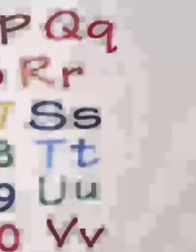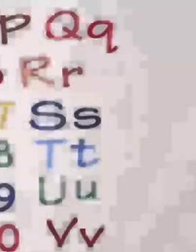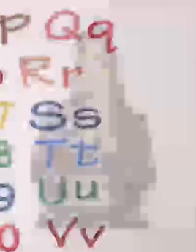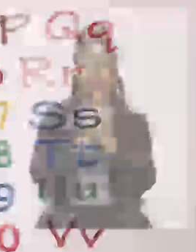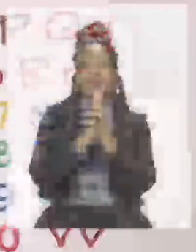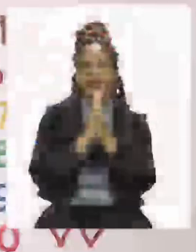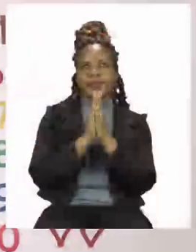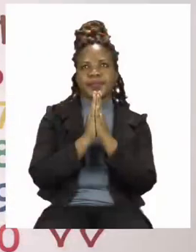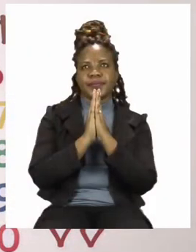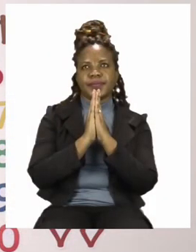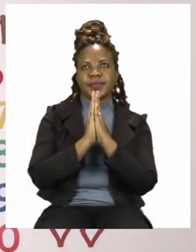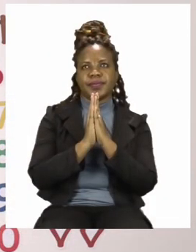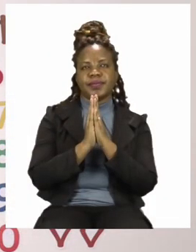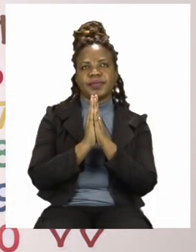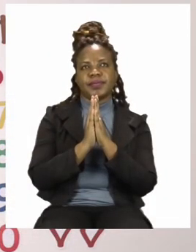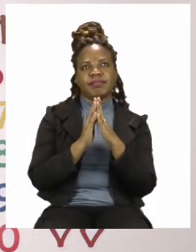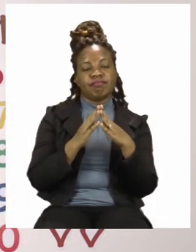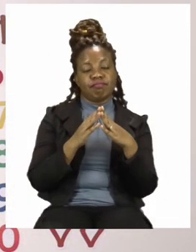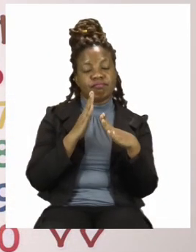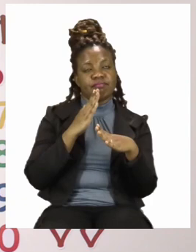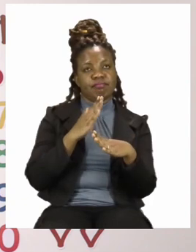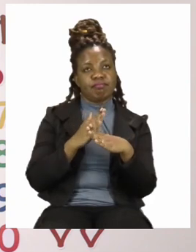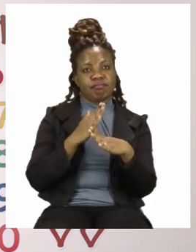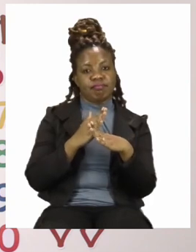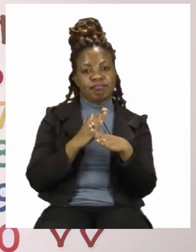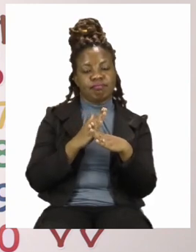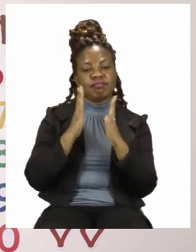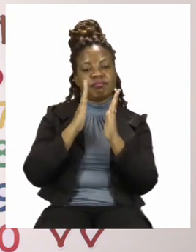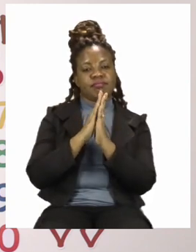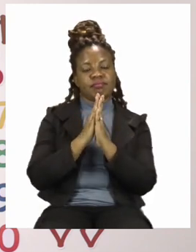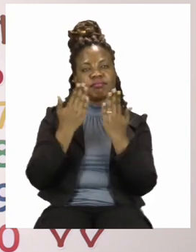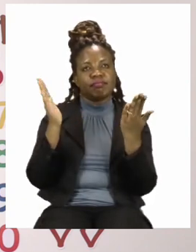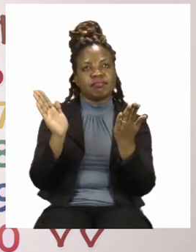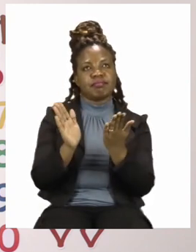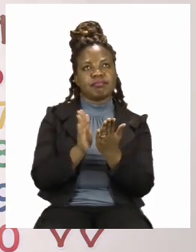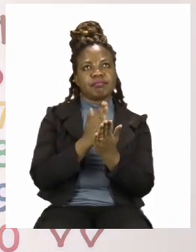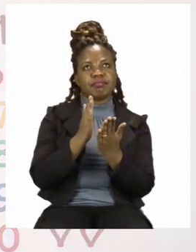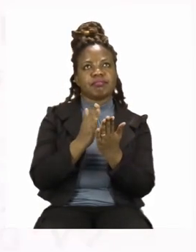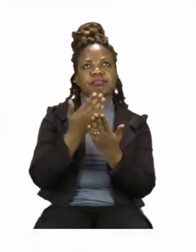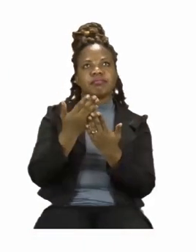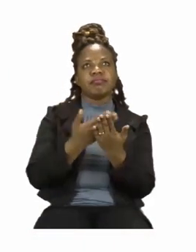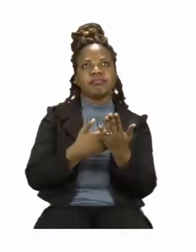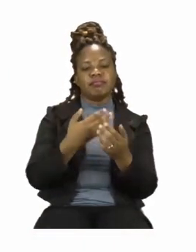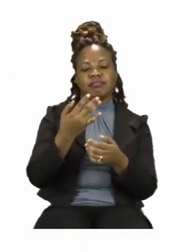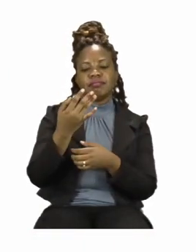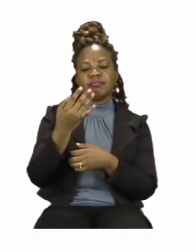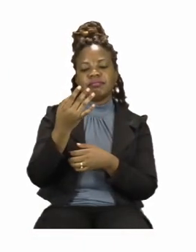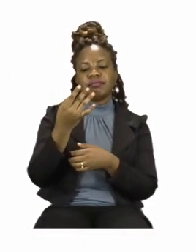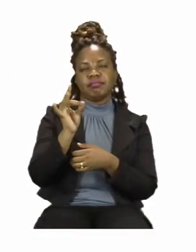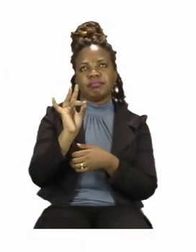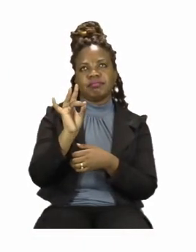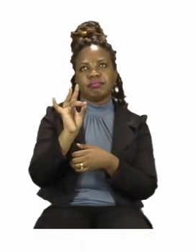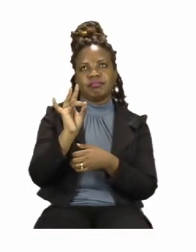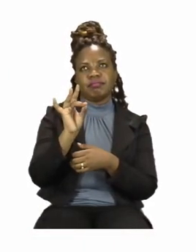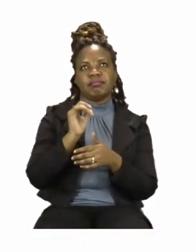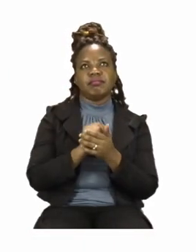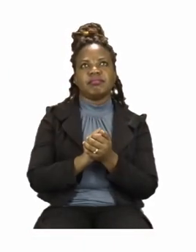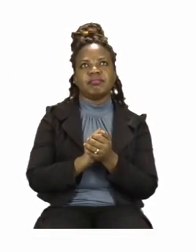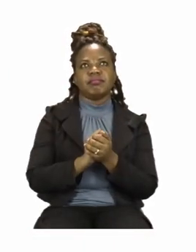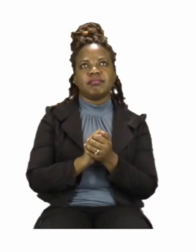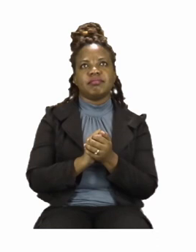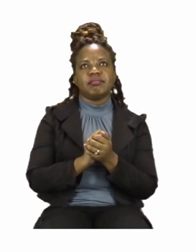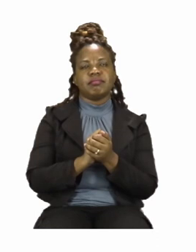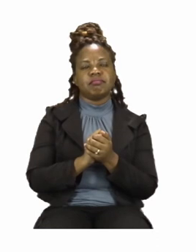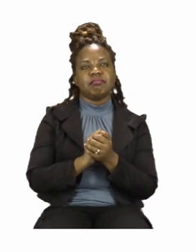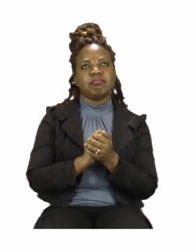Well, exercise now boys and girls, let's turn to page 8. On page 8, we are going to be